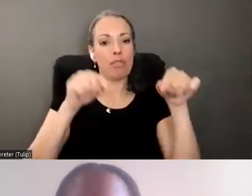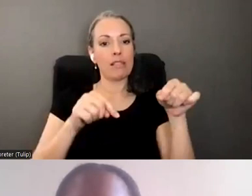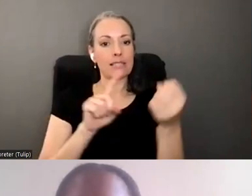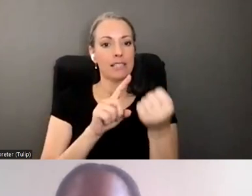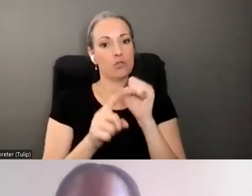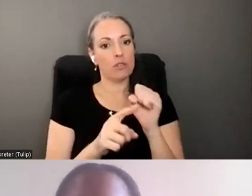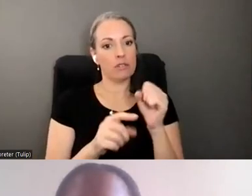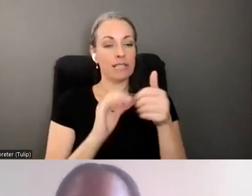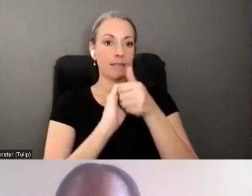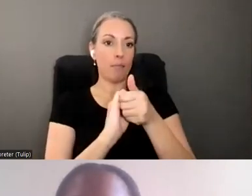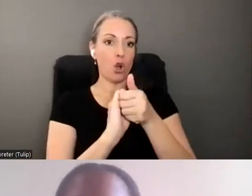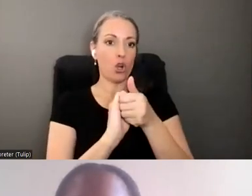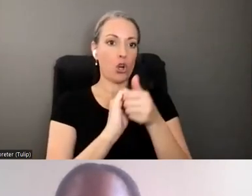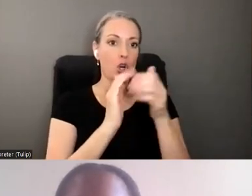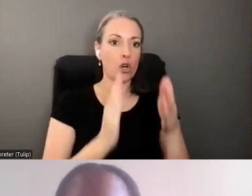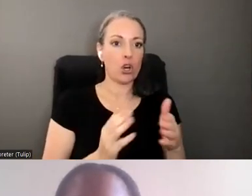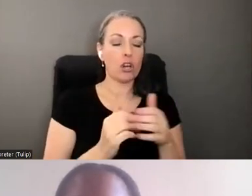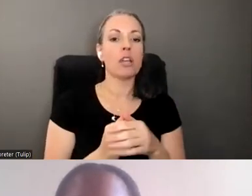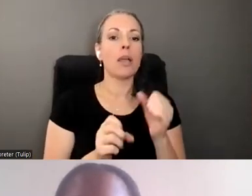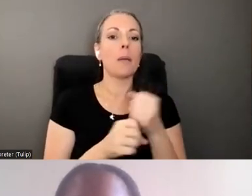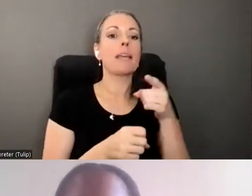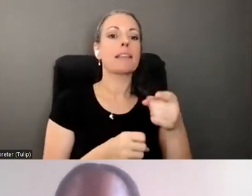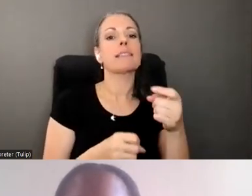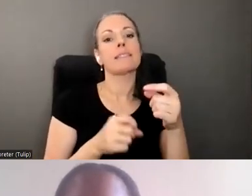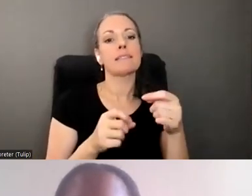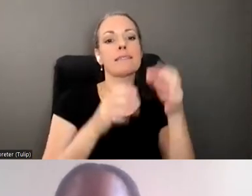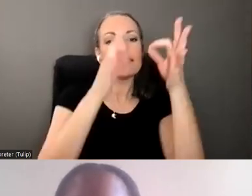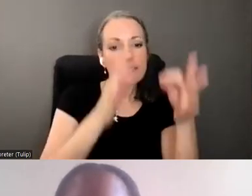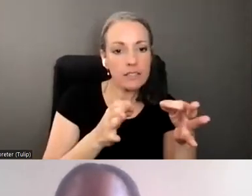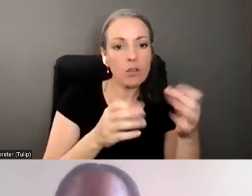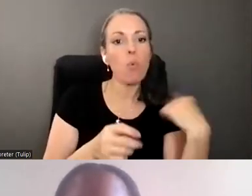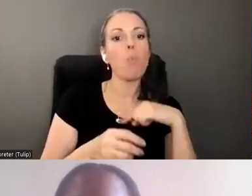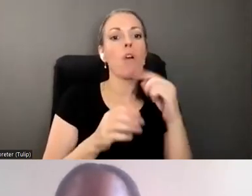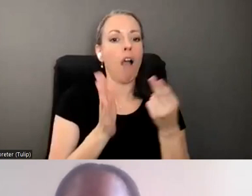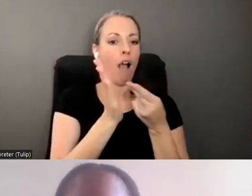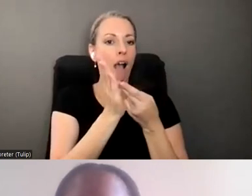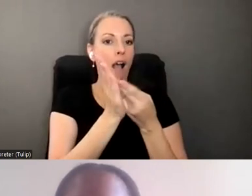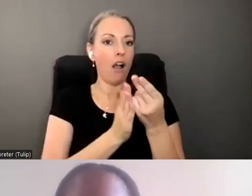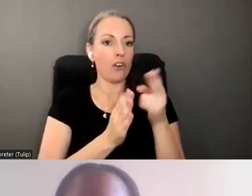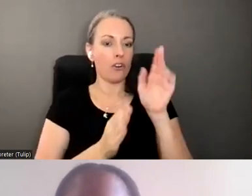partner to help make the decision that will honor Hector's wishes.